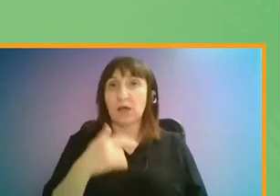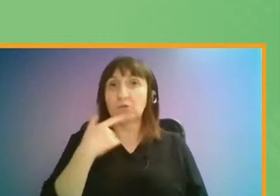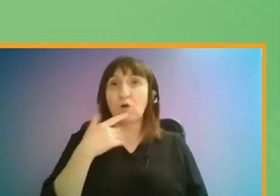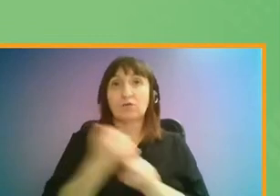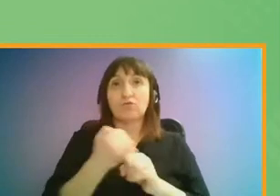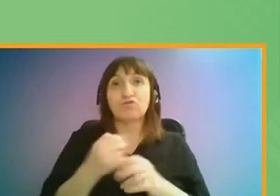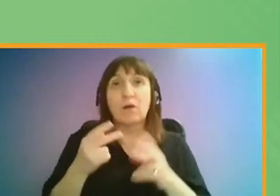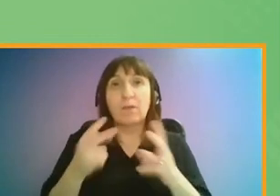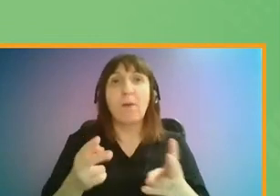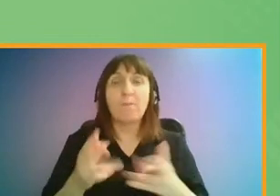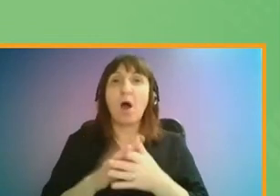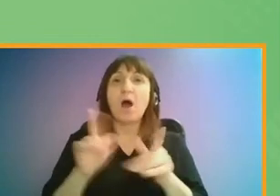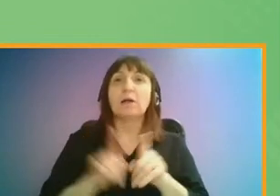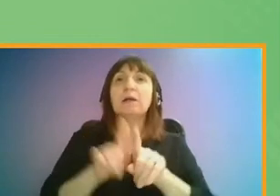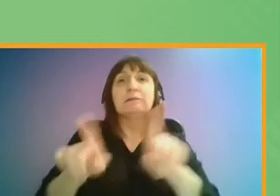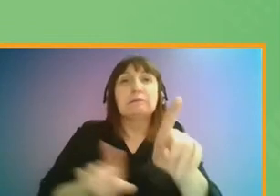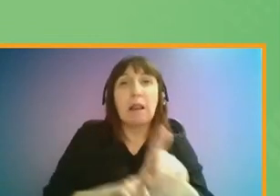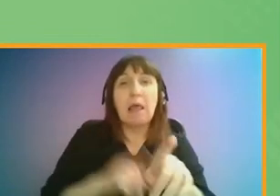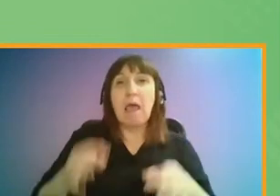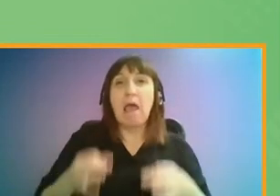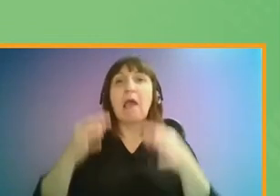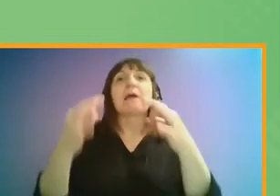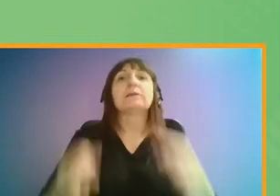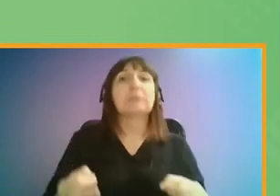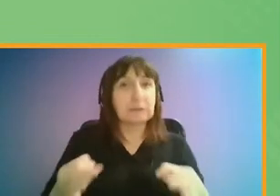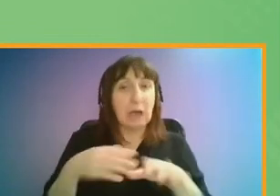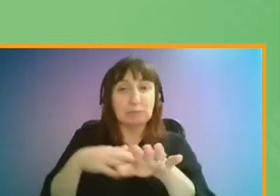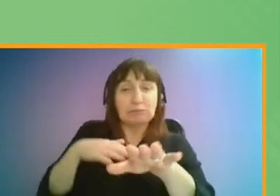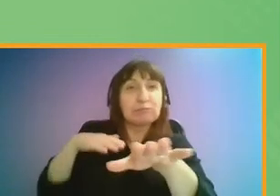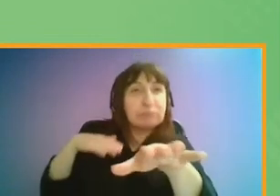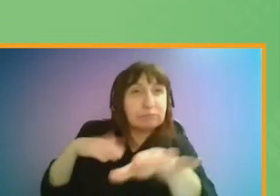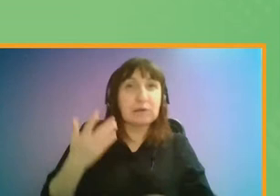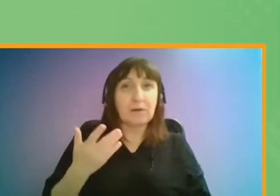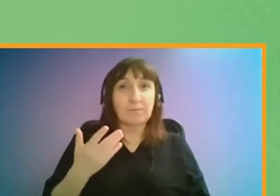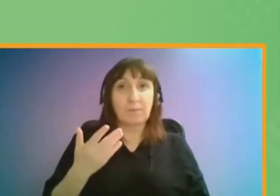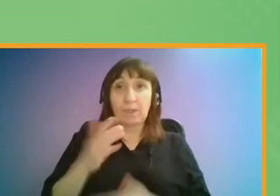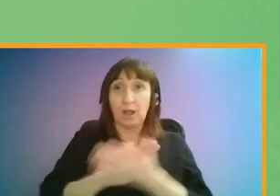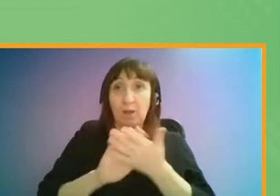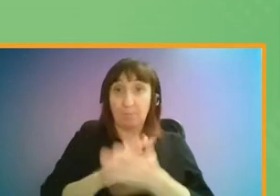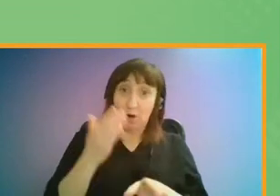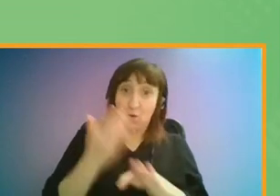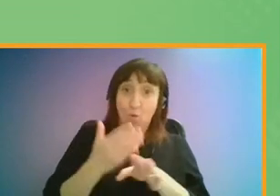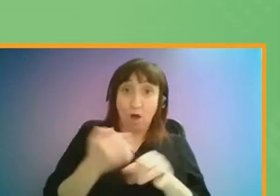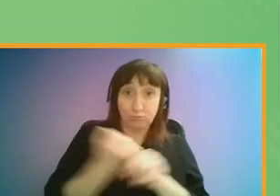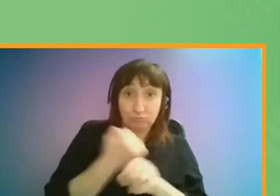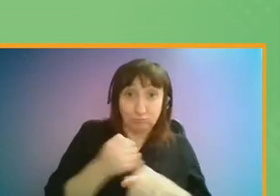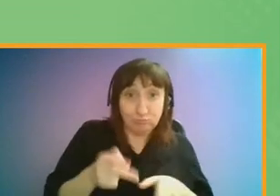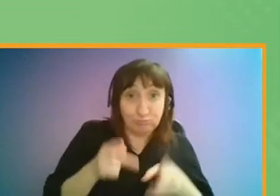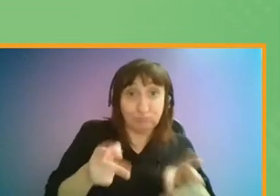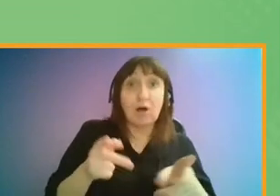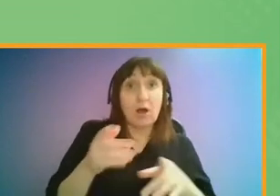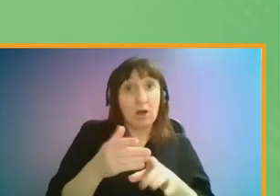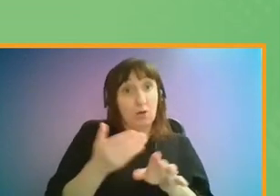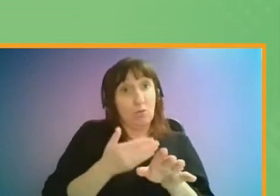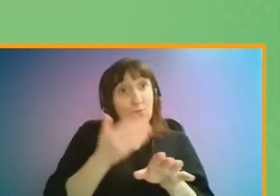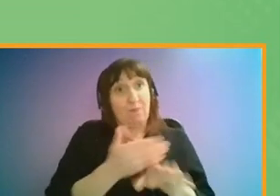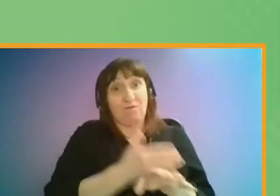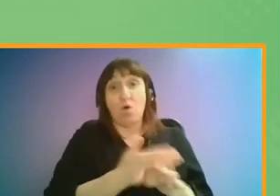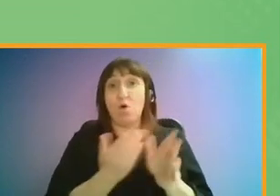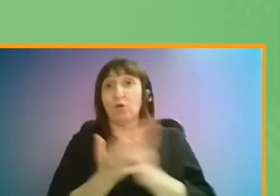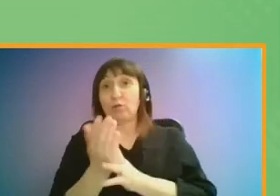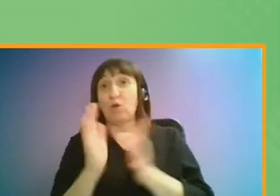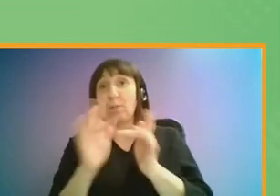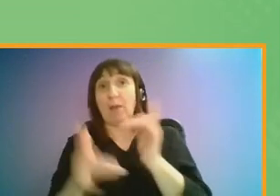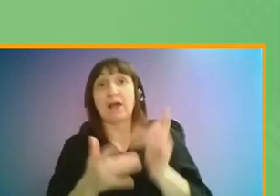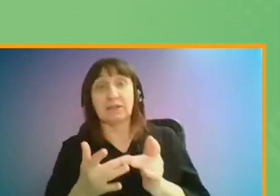the street, causing bus delays and congestion in general. This includes work which has taken place before and during the pandemic. We heard about traffic